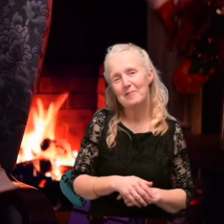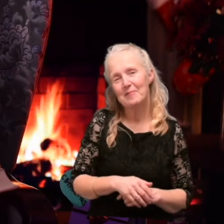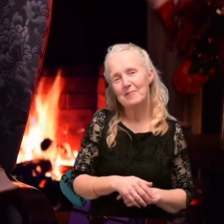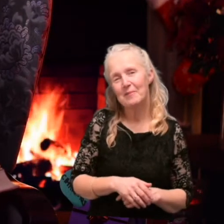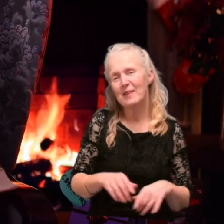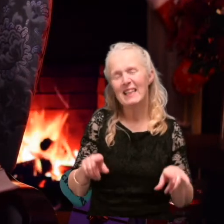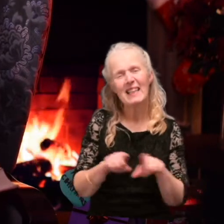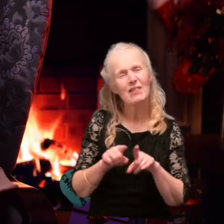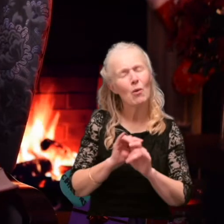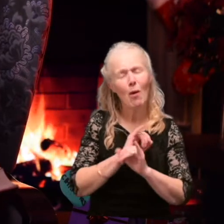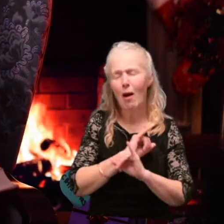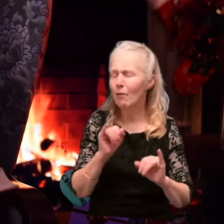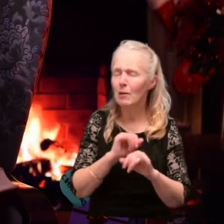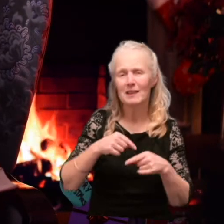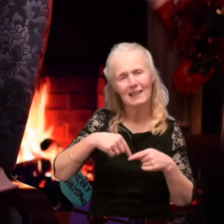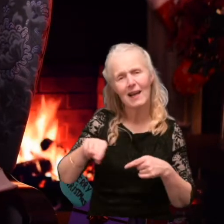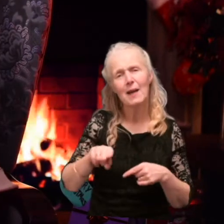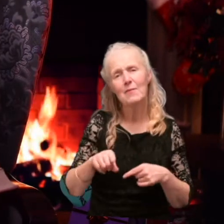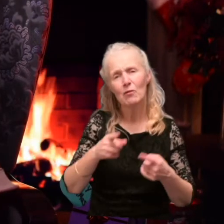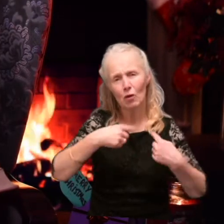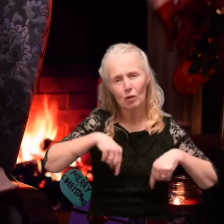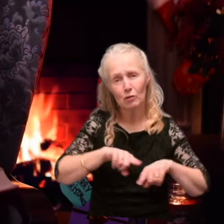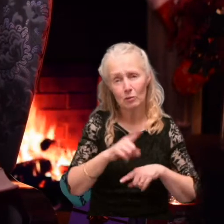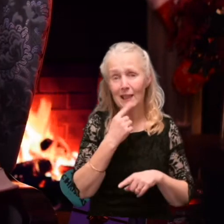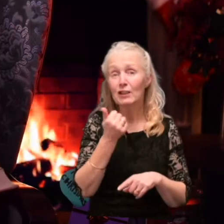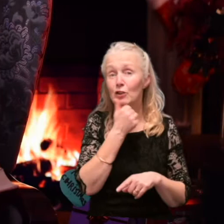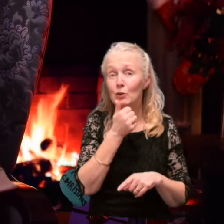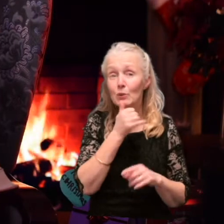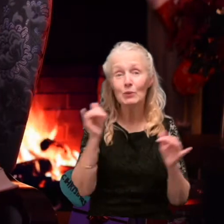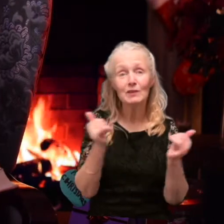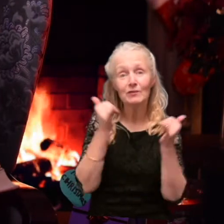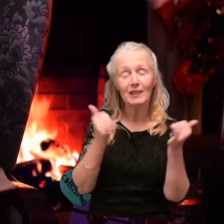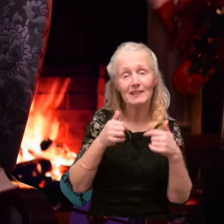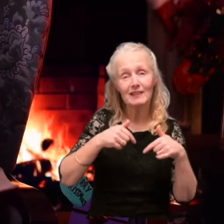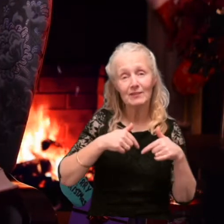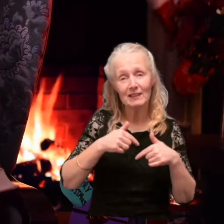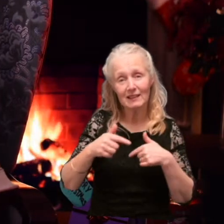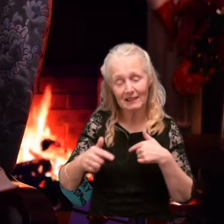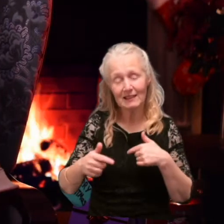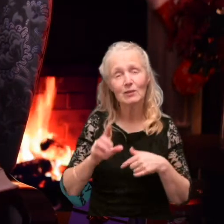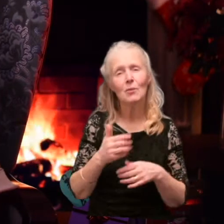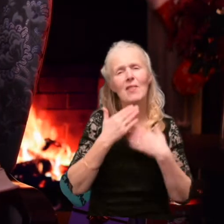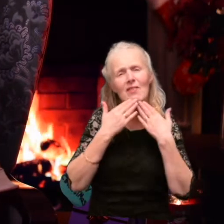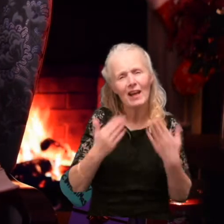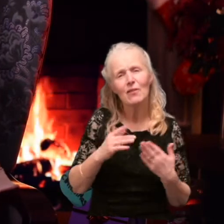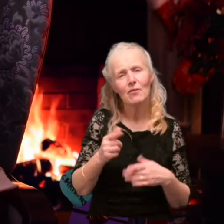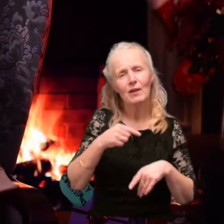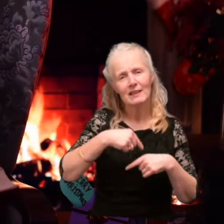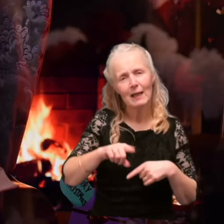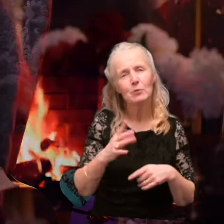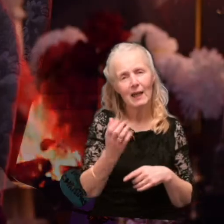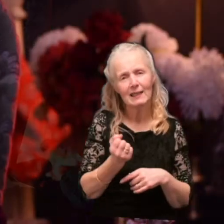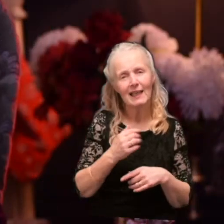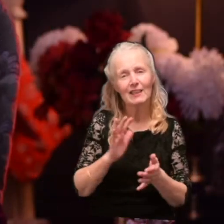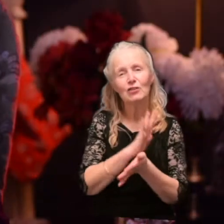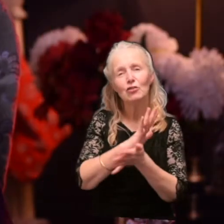Even though it's a horrible time for us we can use a festive season to be thankful for the times we had and enjoy the